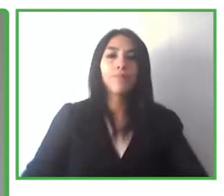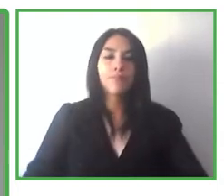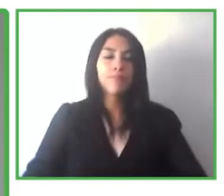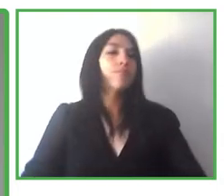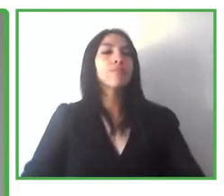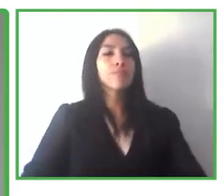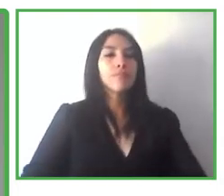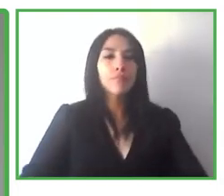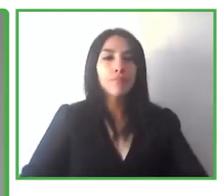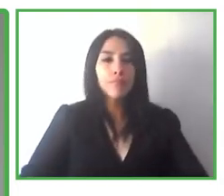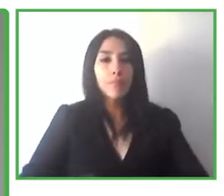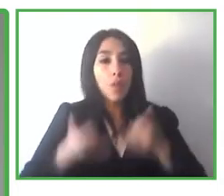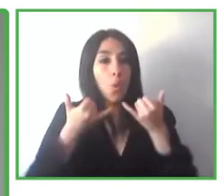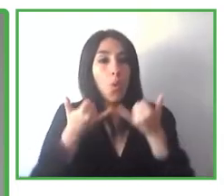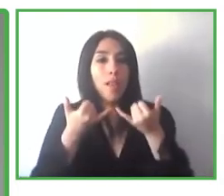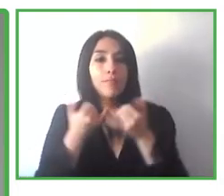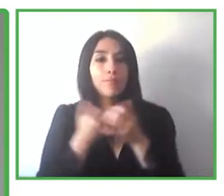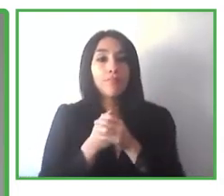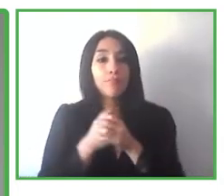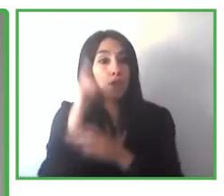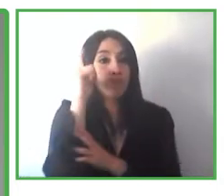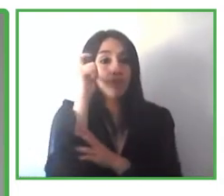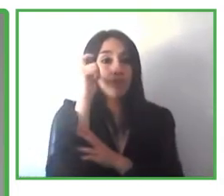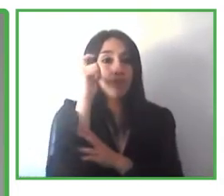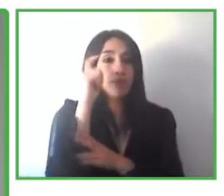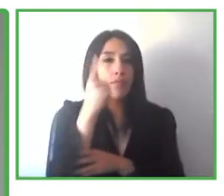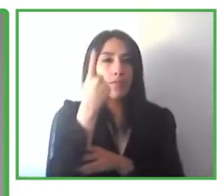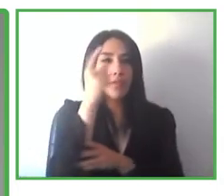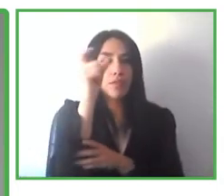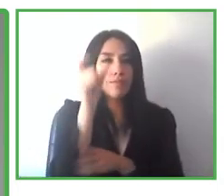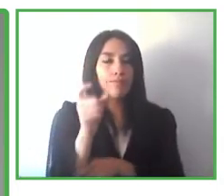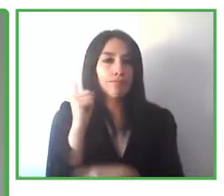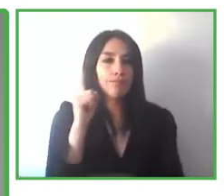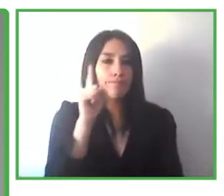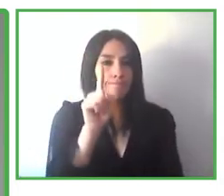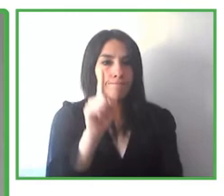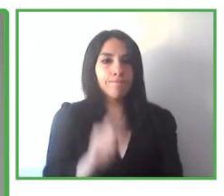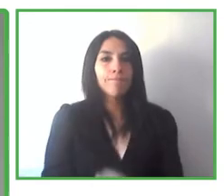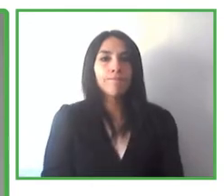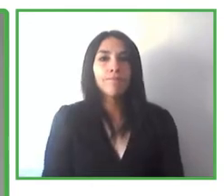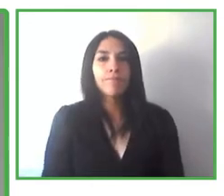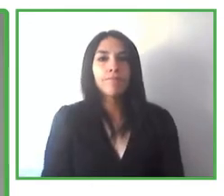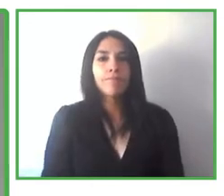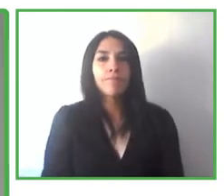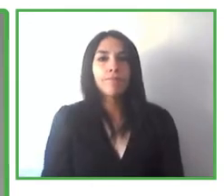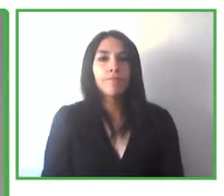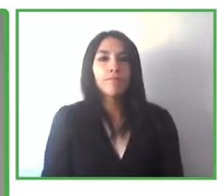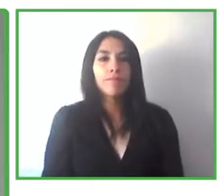And I'm going to start with the first person that we have with our panel.